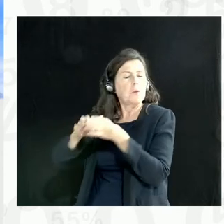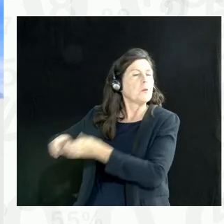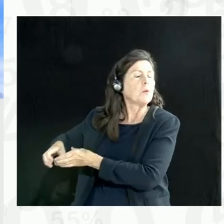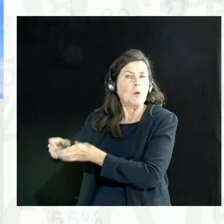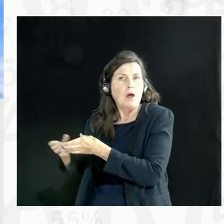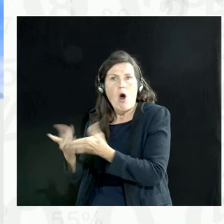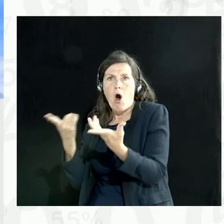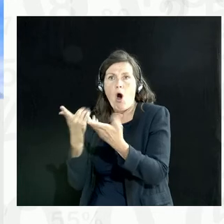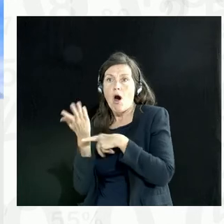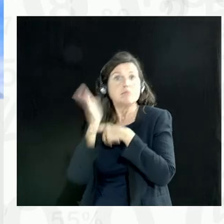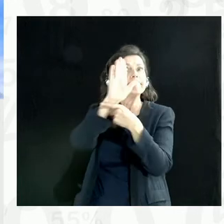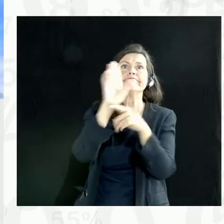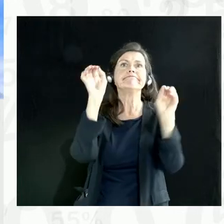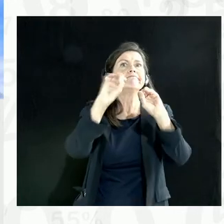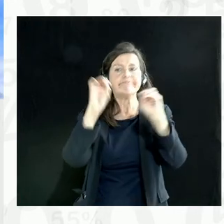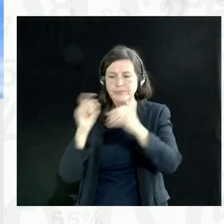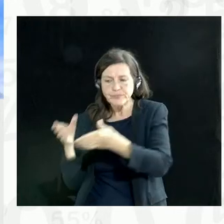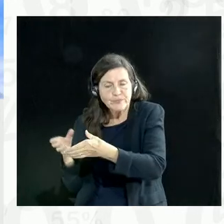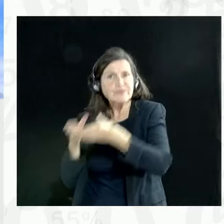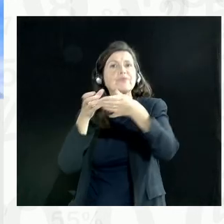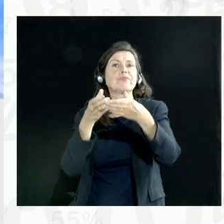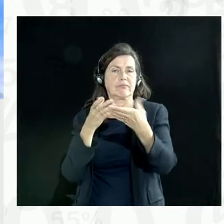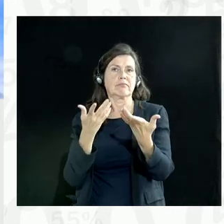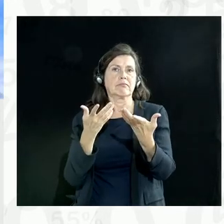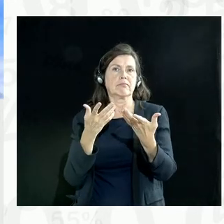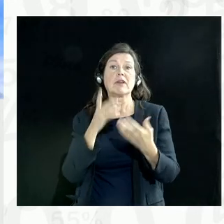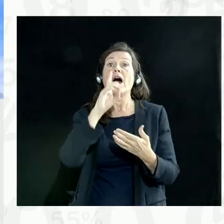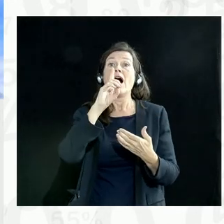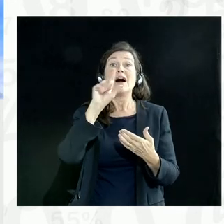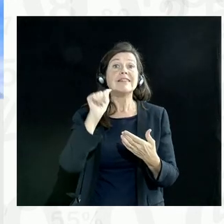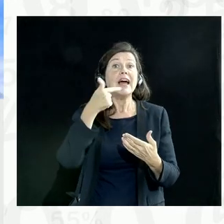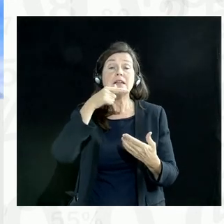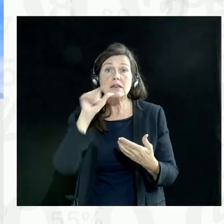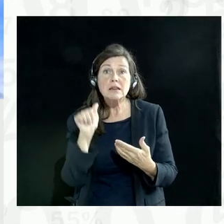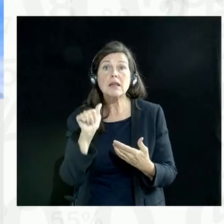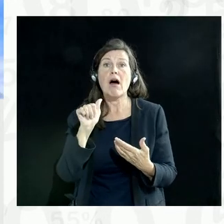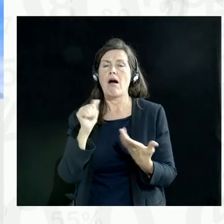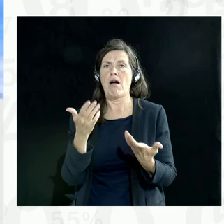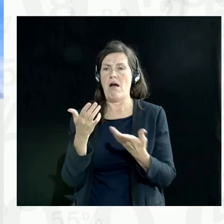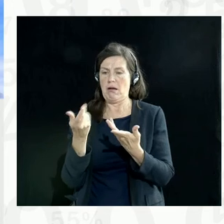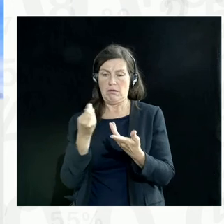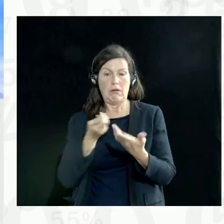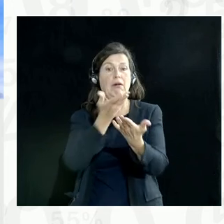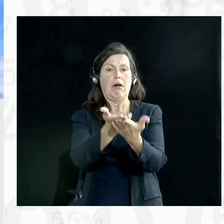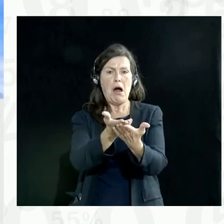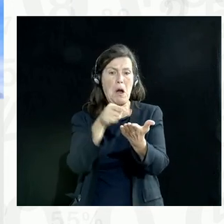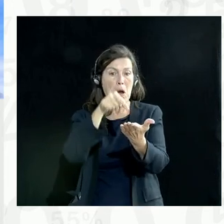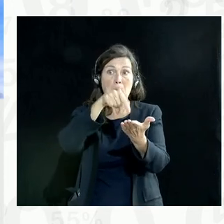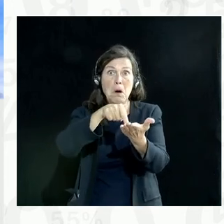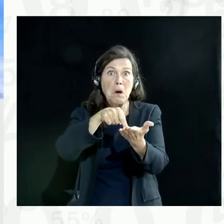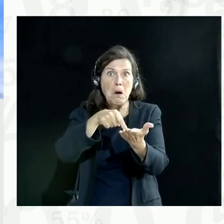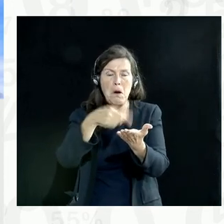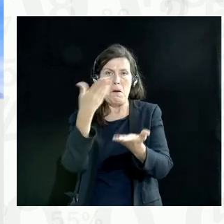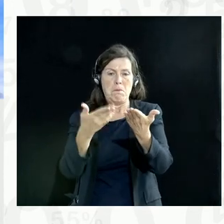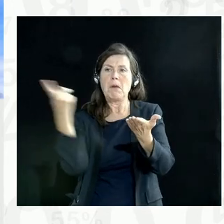data are generated, how, what assumptions are being made that can result in